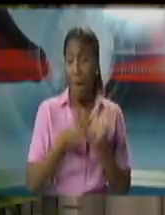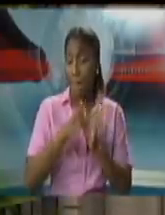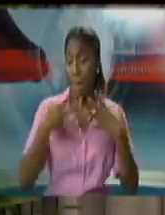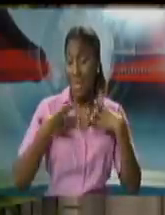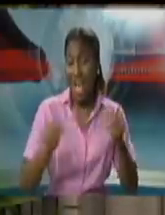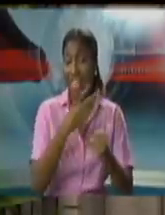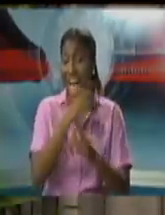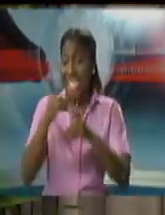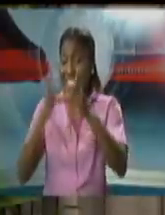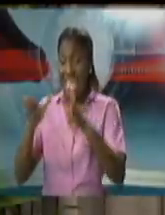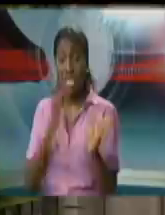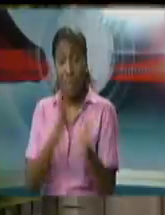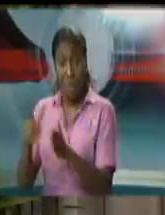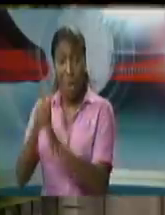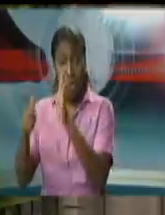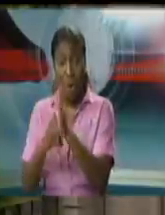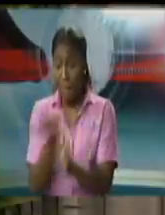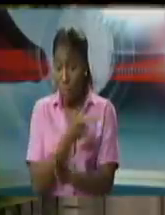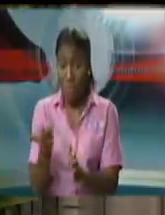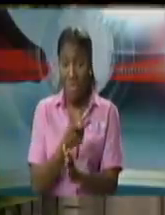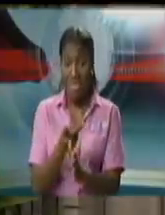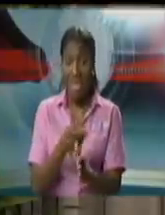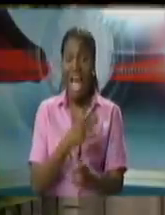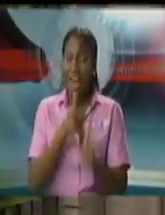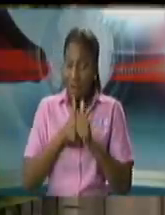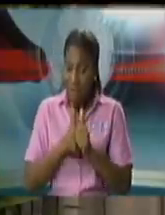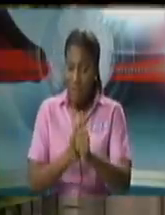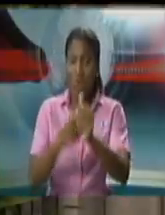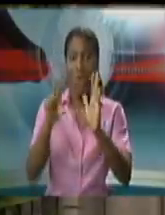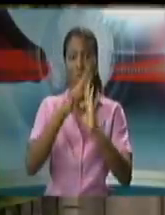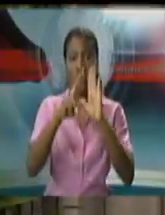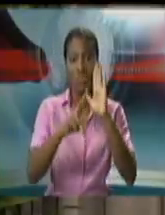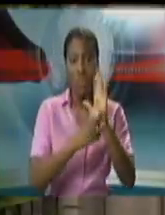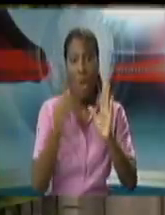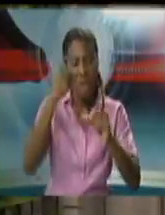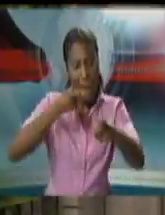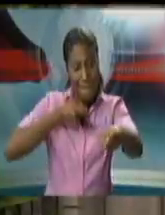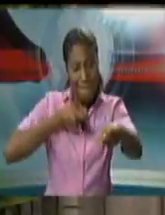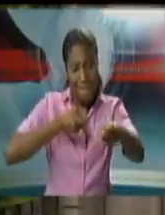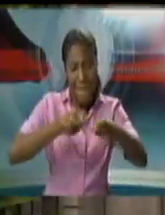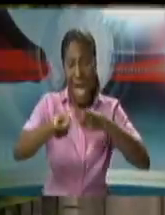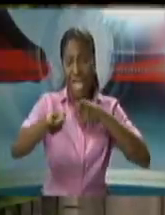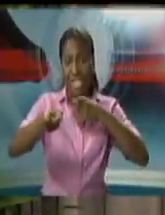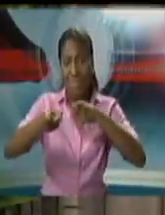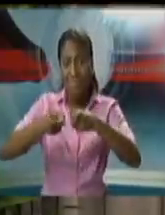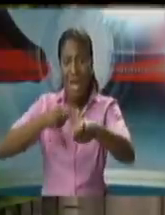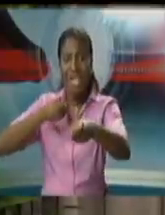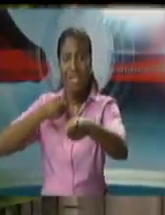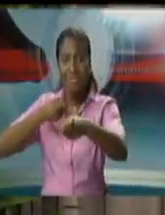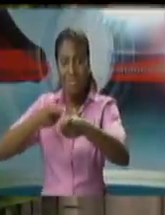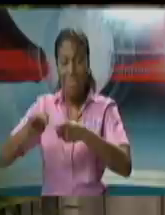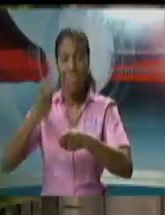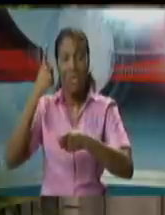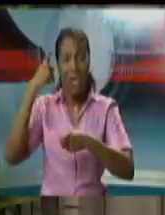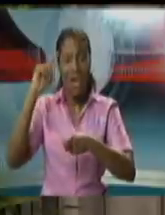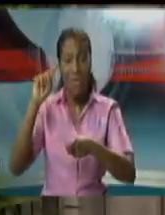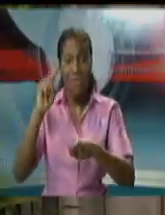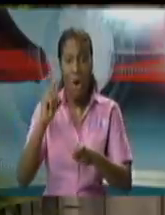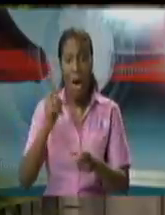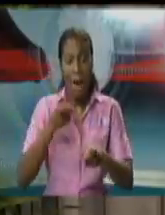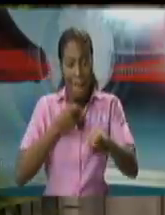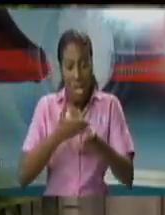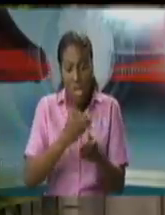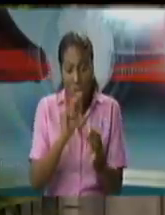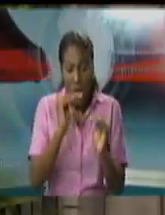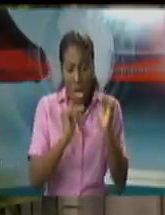public health ordinance meets all of the criteria for management that we consider best and appropriate to take a very measured approach